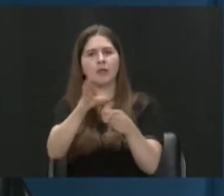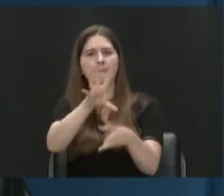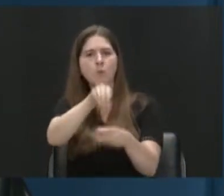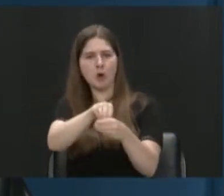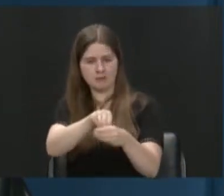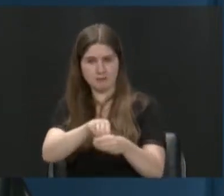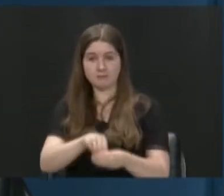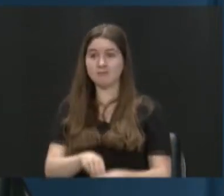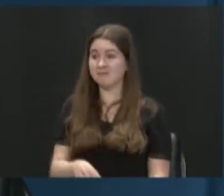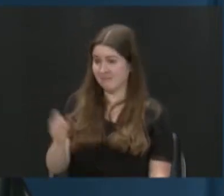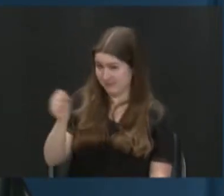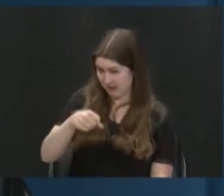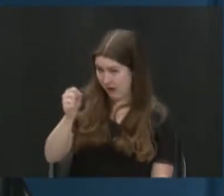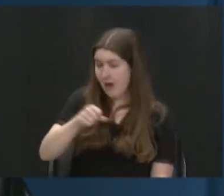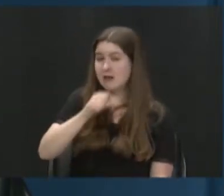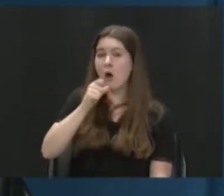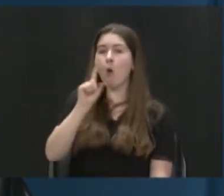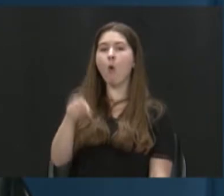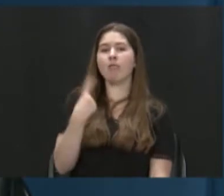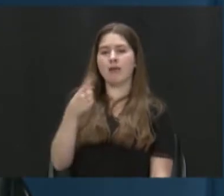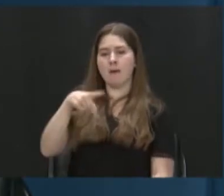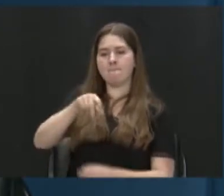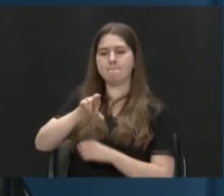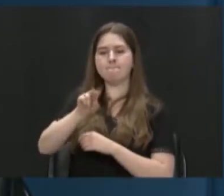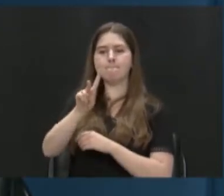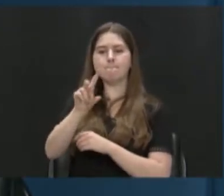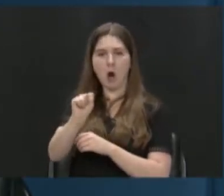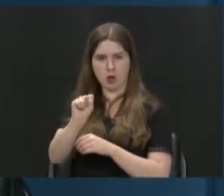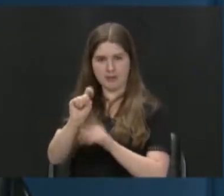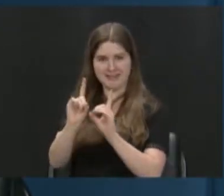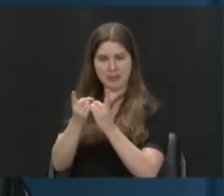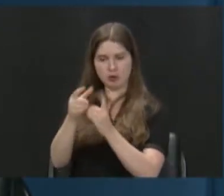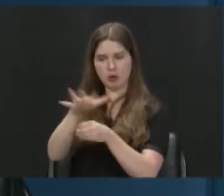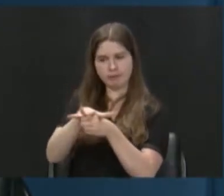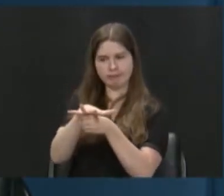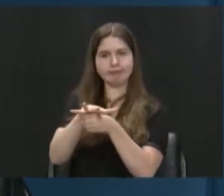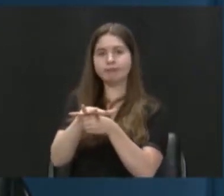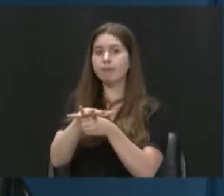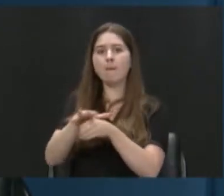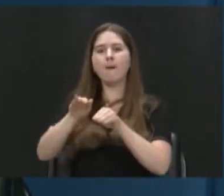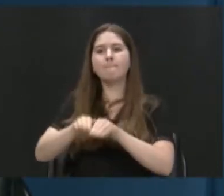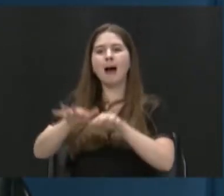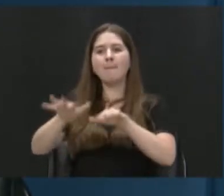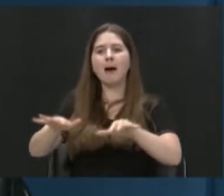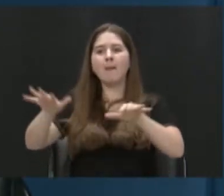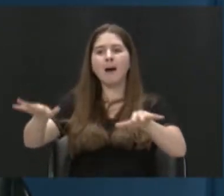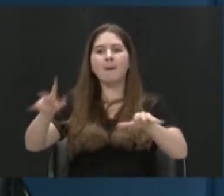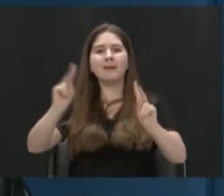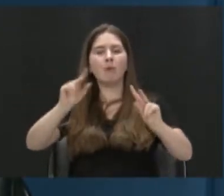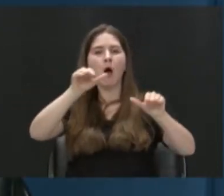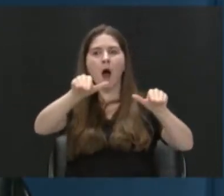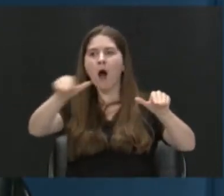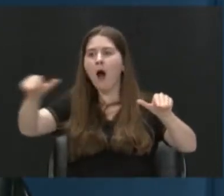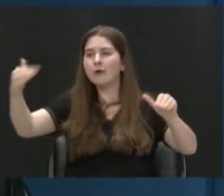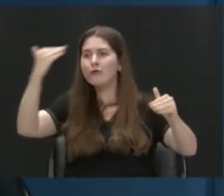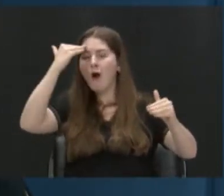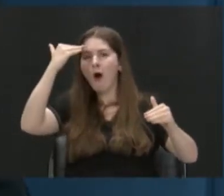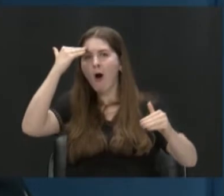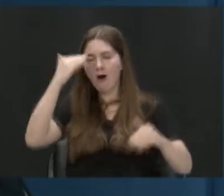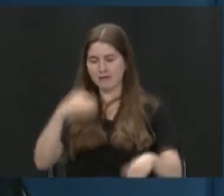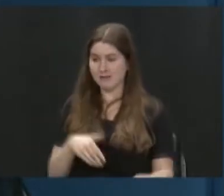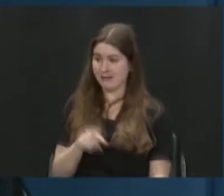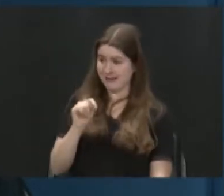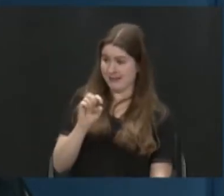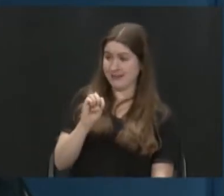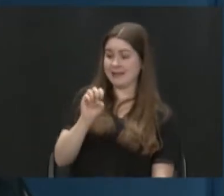not just the Parks District that's worried about it, but that more people begin to be worried about it. And Tessa, you've been involved